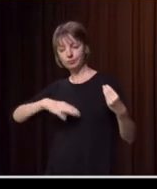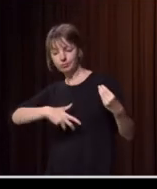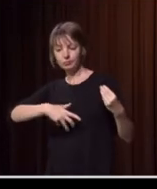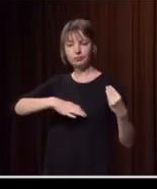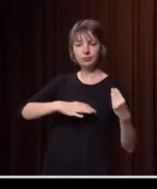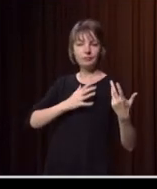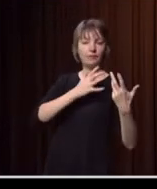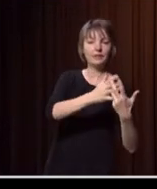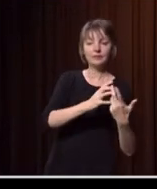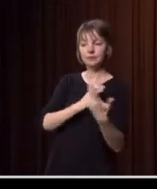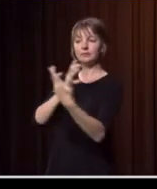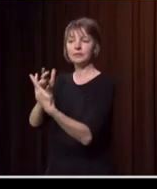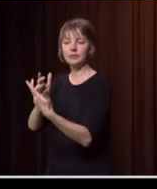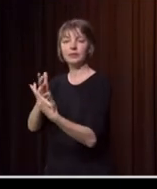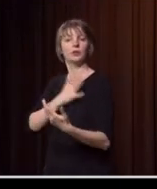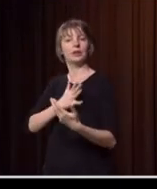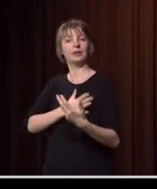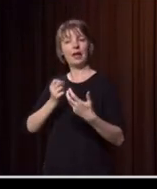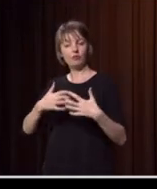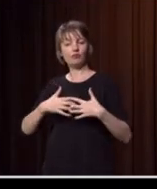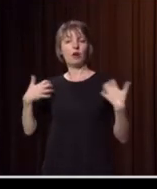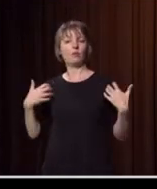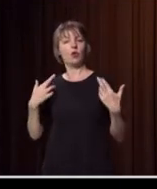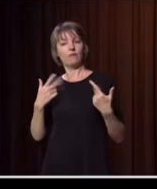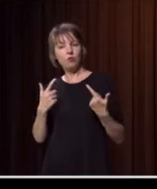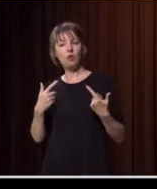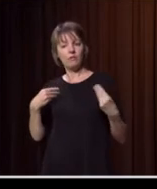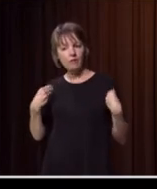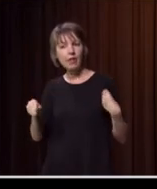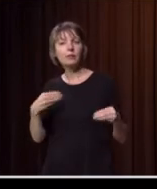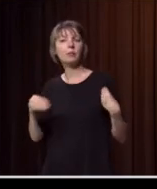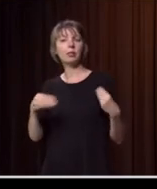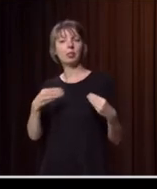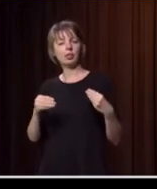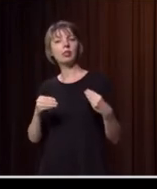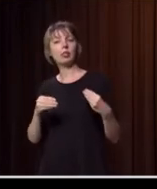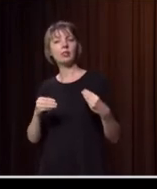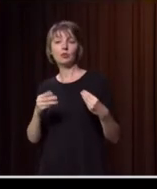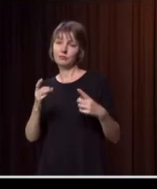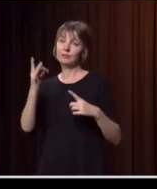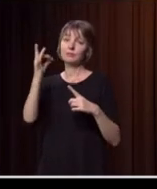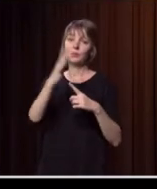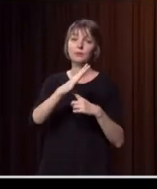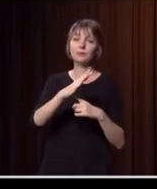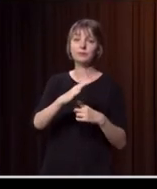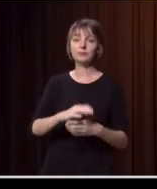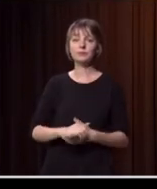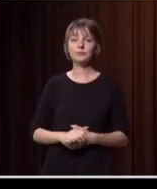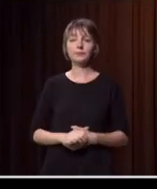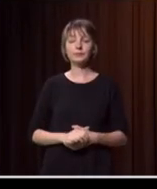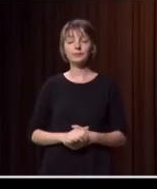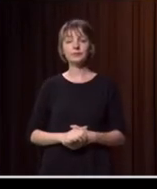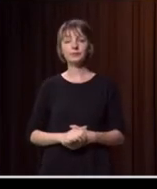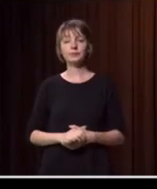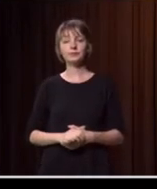the policy frameworks flexible enough to be able to accommodate that difference and that need. It really, really matters. So I'm assuming